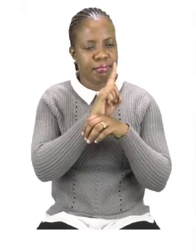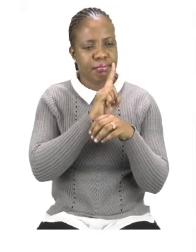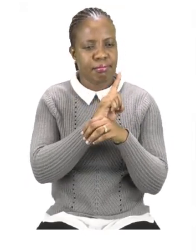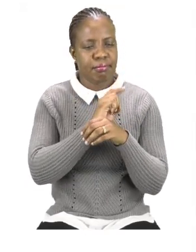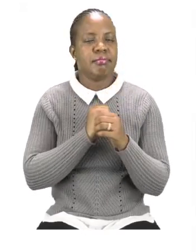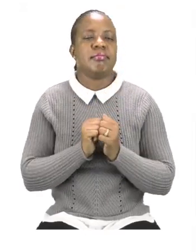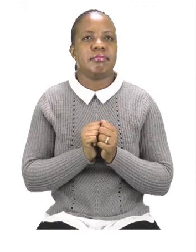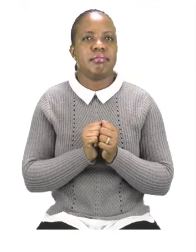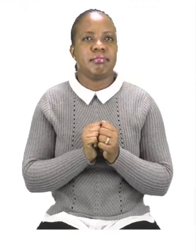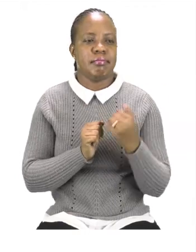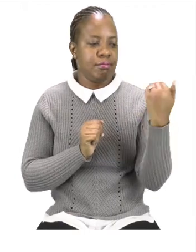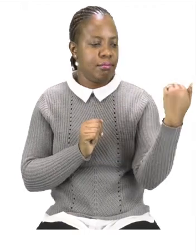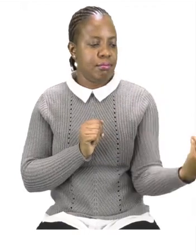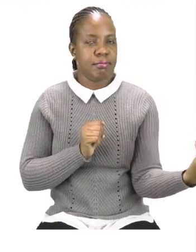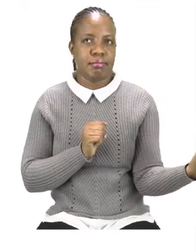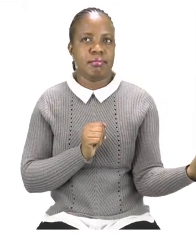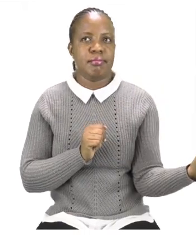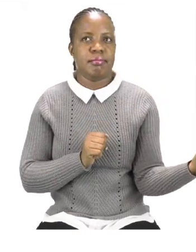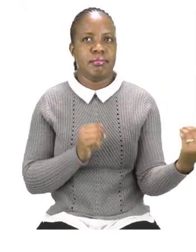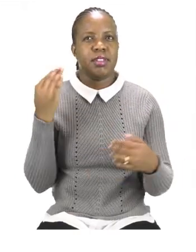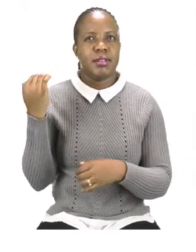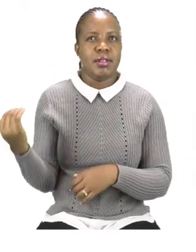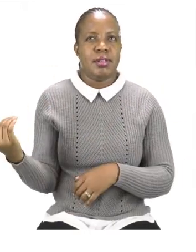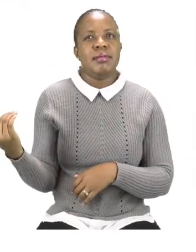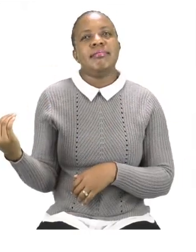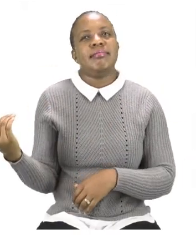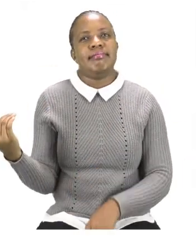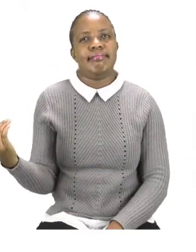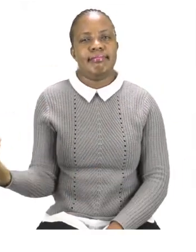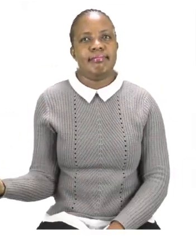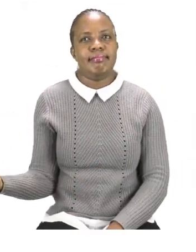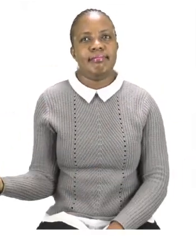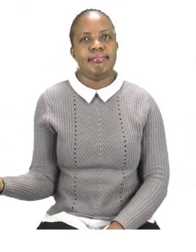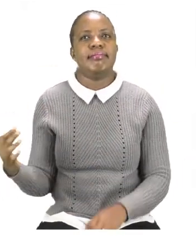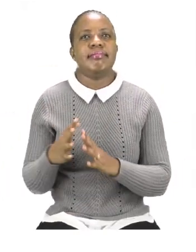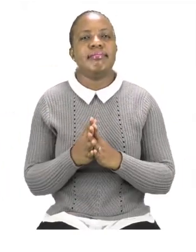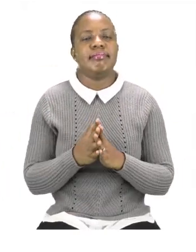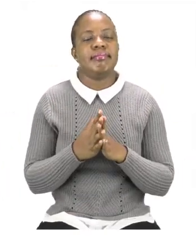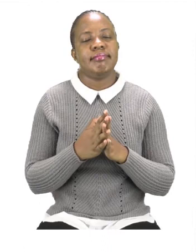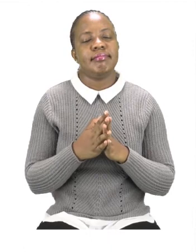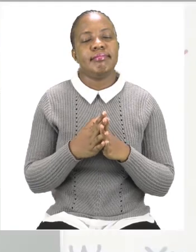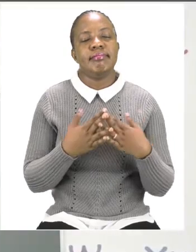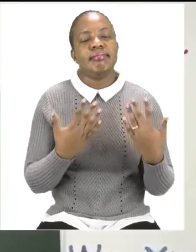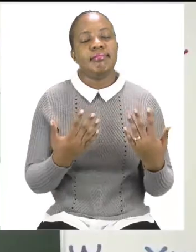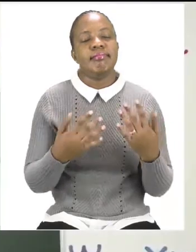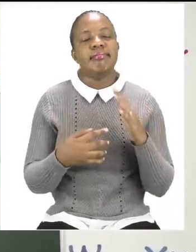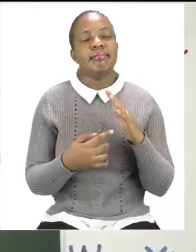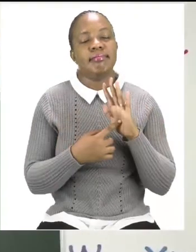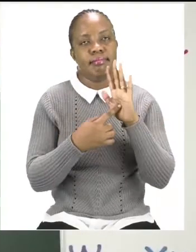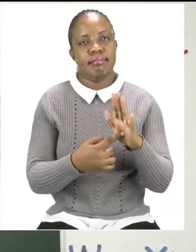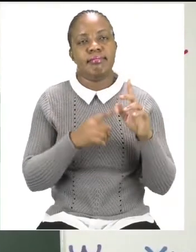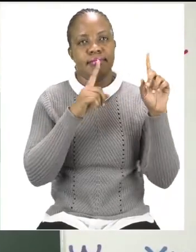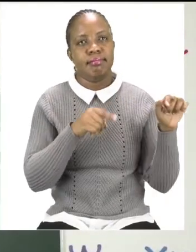a bed. Let's try and unscramble it on the board. So, the first letter that